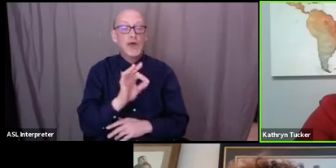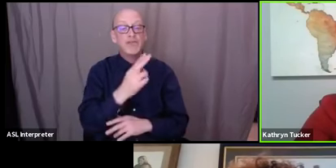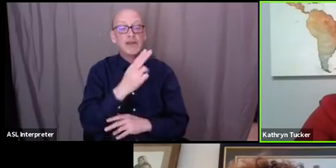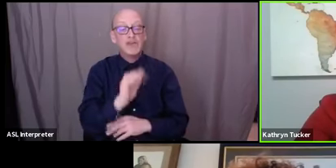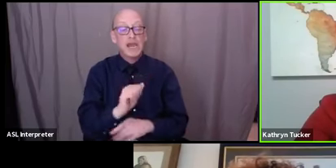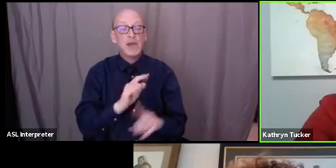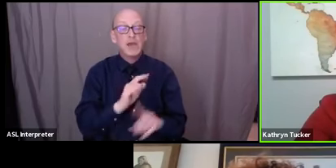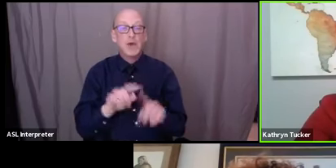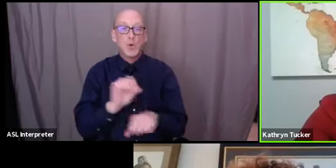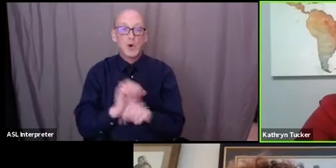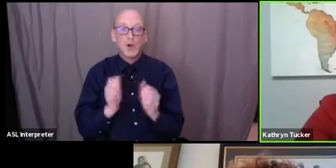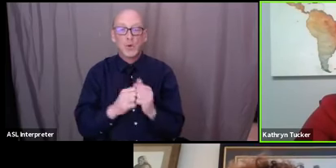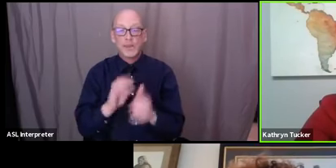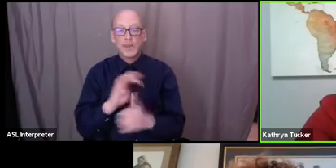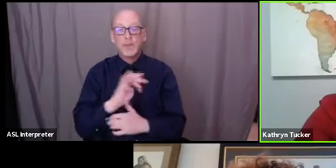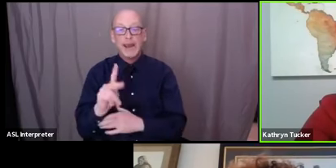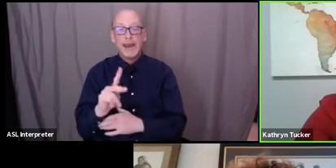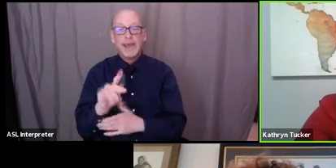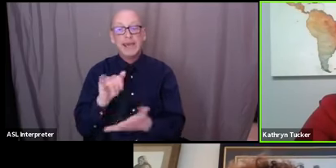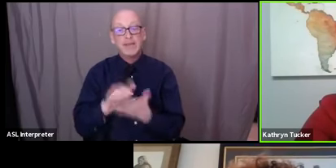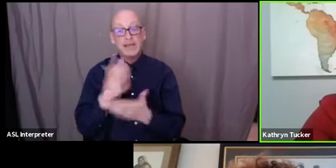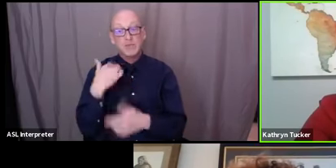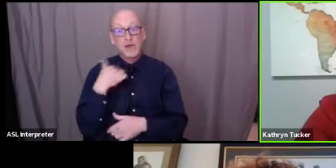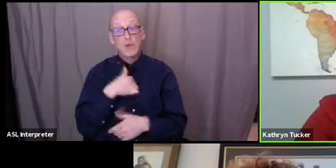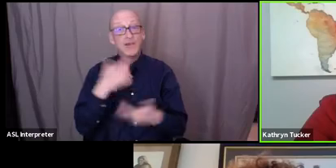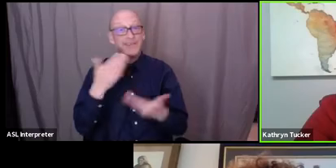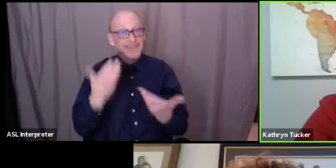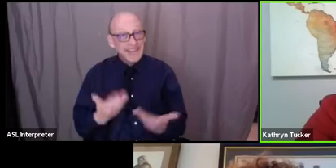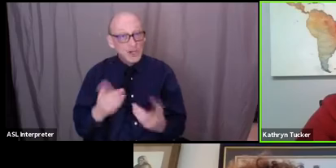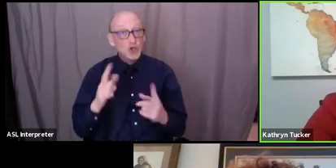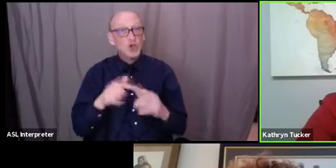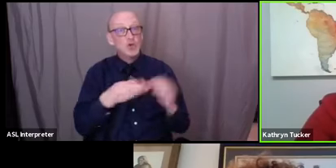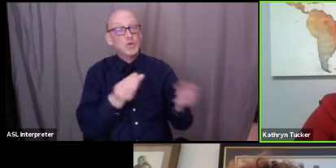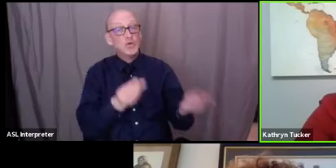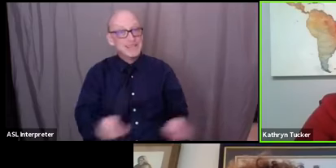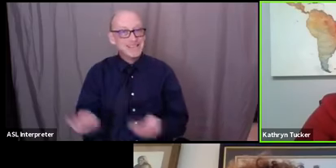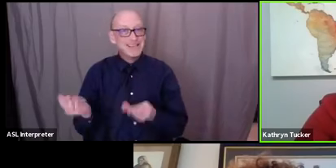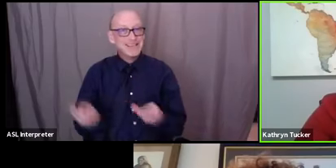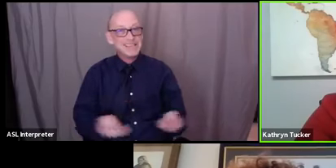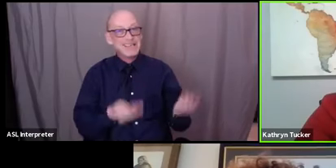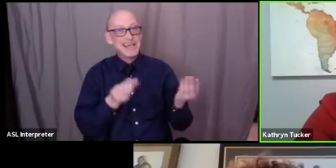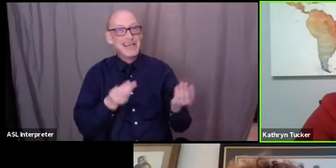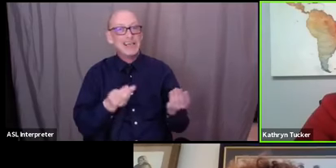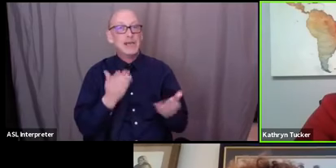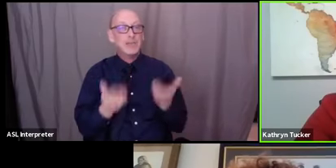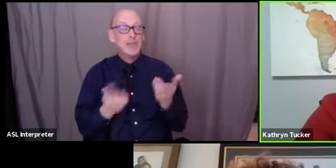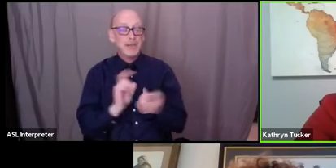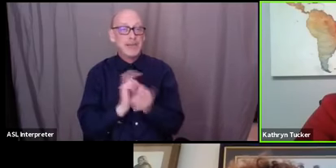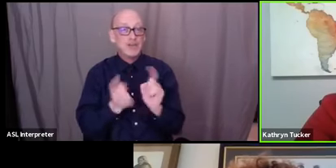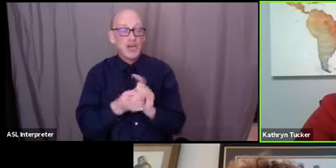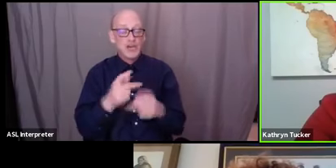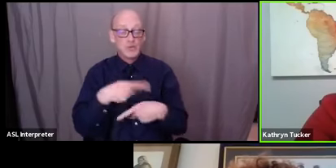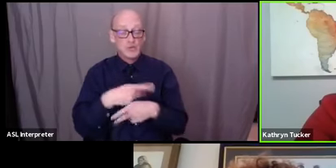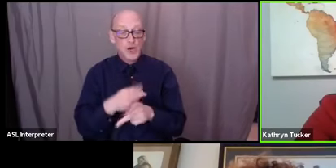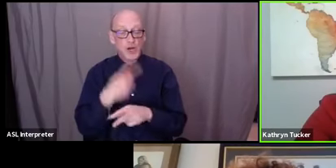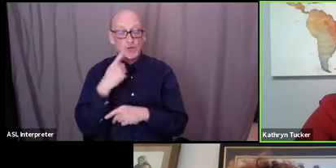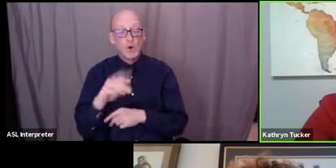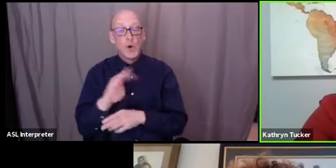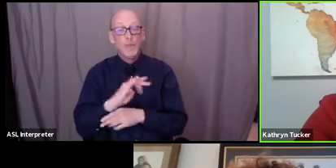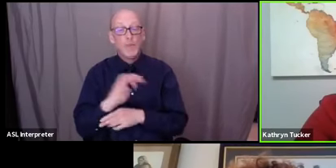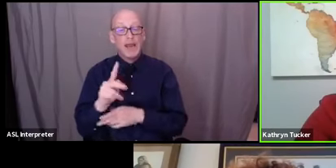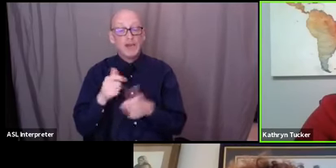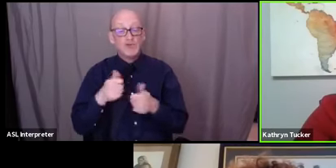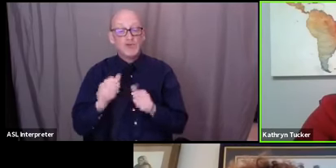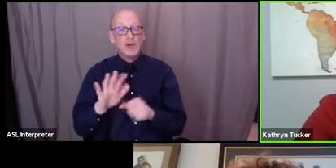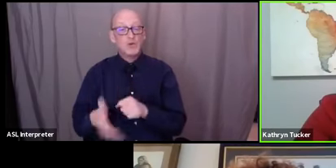banks and that's what we're here to help to kind of help liaison that process and maybe switch between products for the banks that are trying to cover that on the